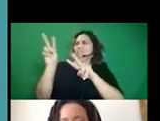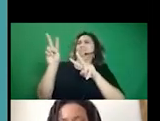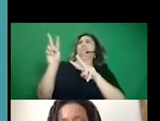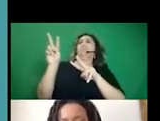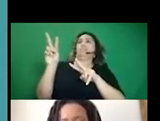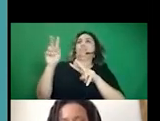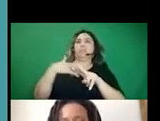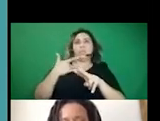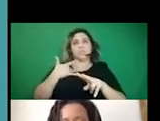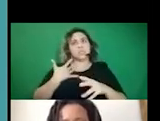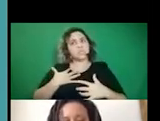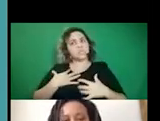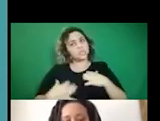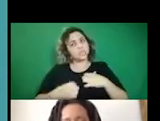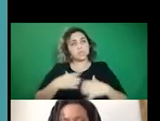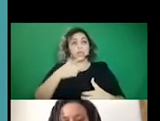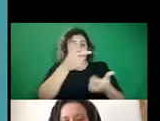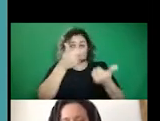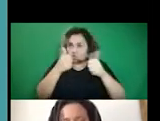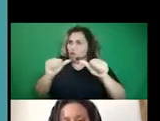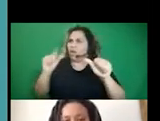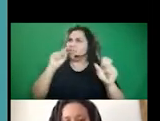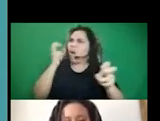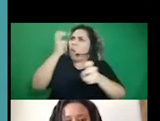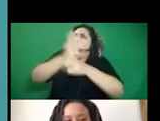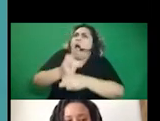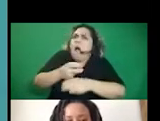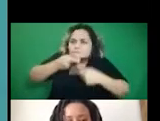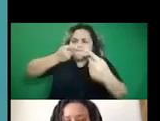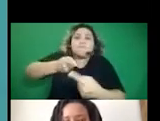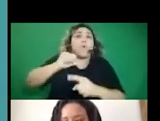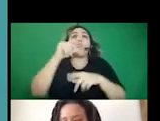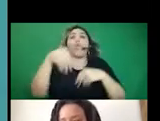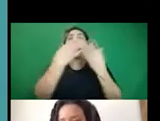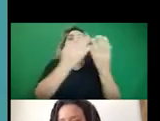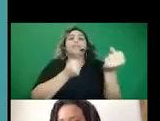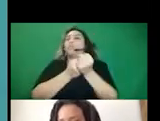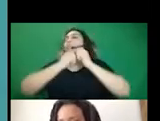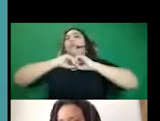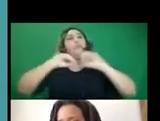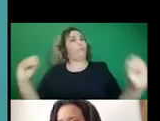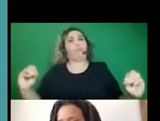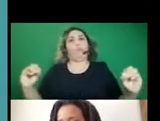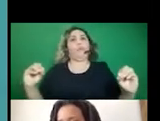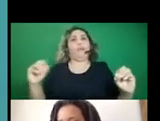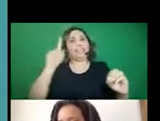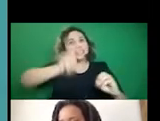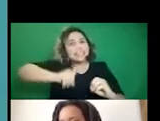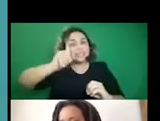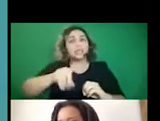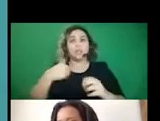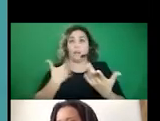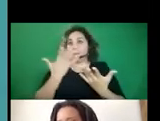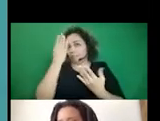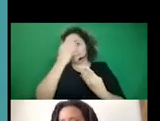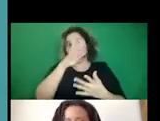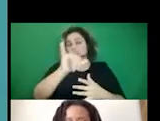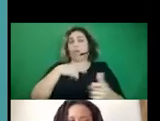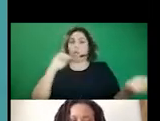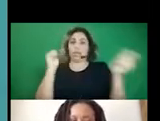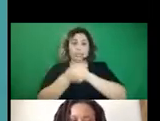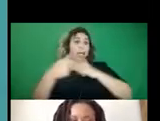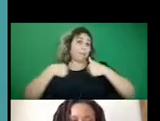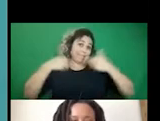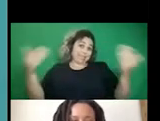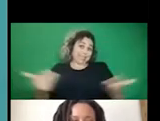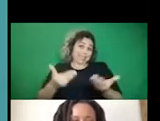did try their hardest and they did work their hardest, but they aren't getting the support that they need. And I just want to point that out, but I